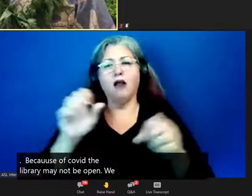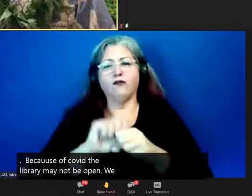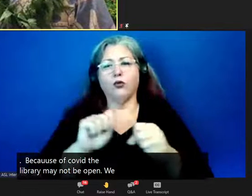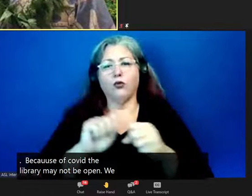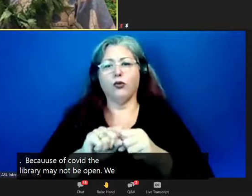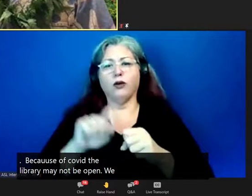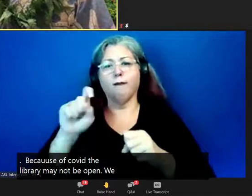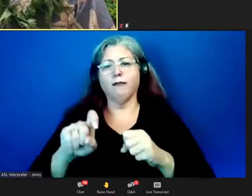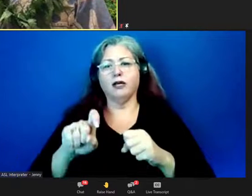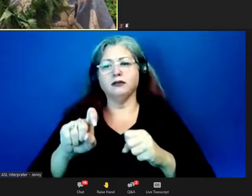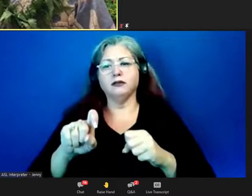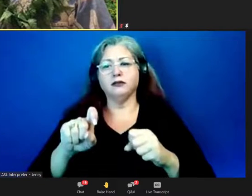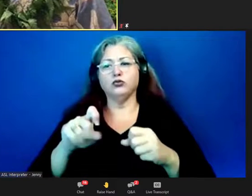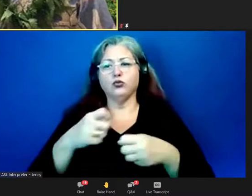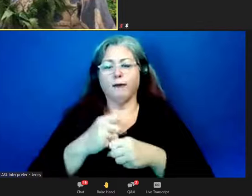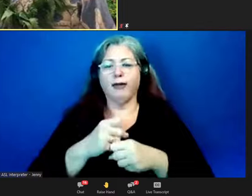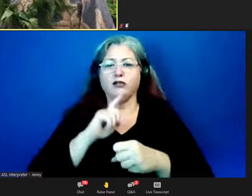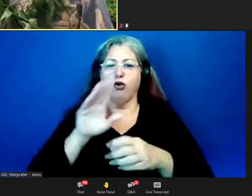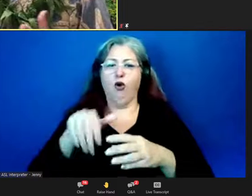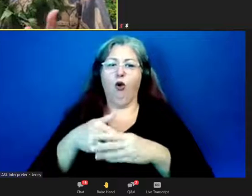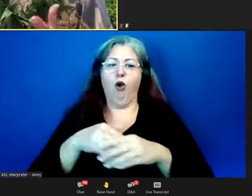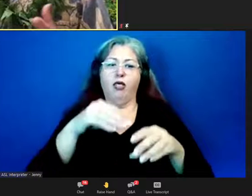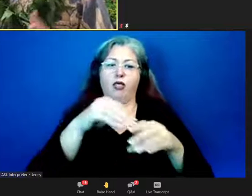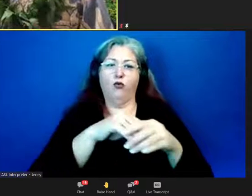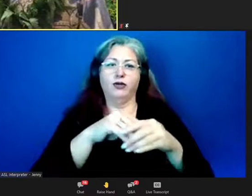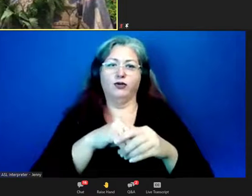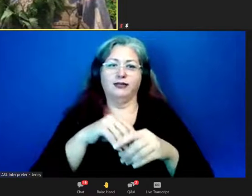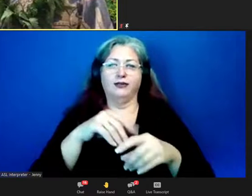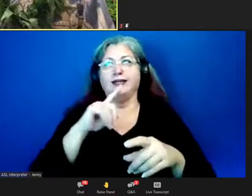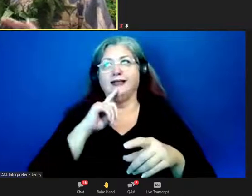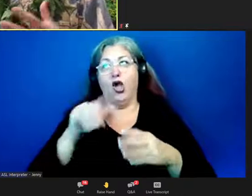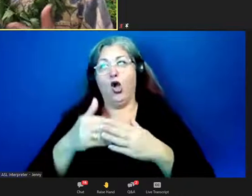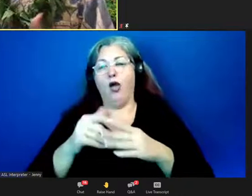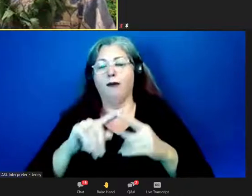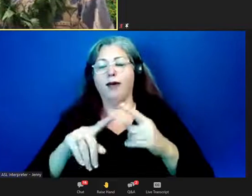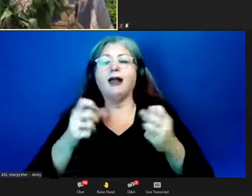to make all of these repositories, while I say all, but